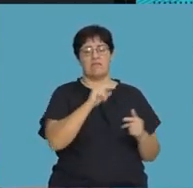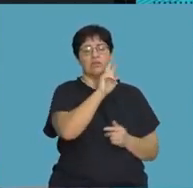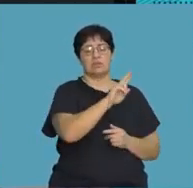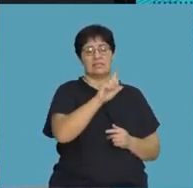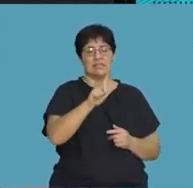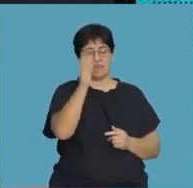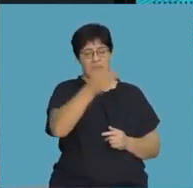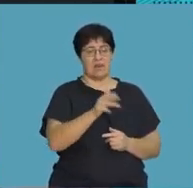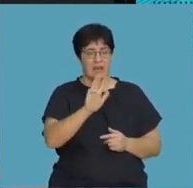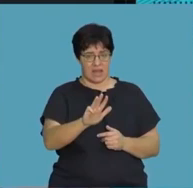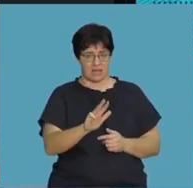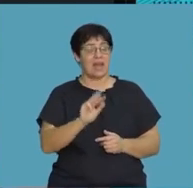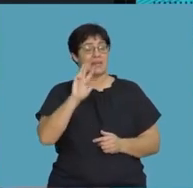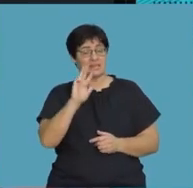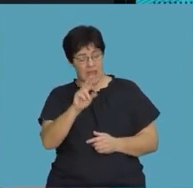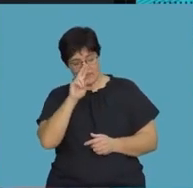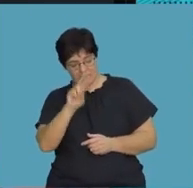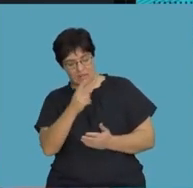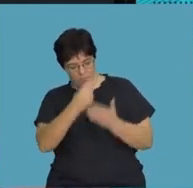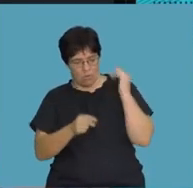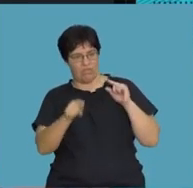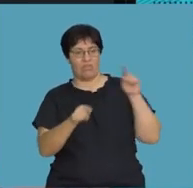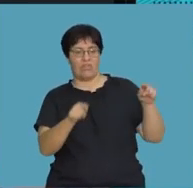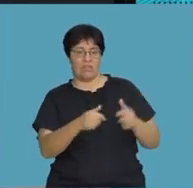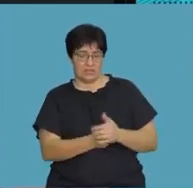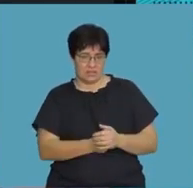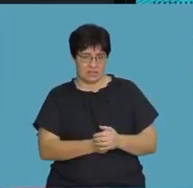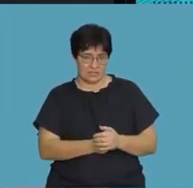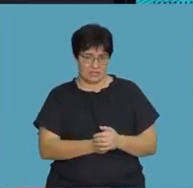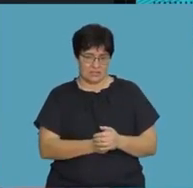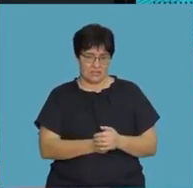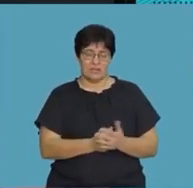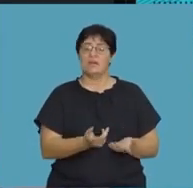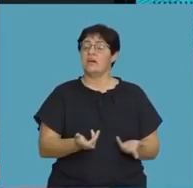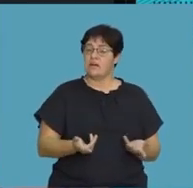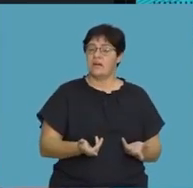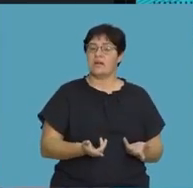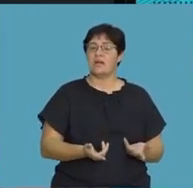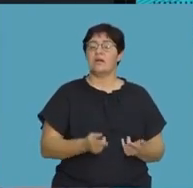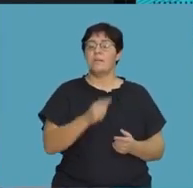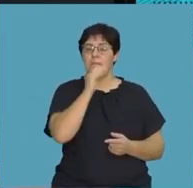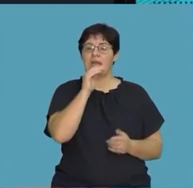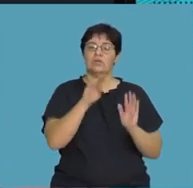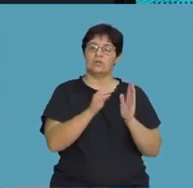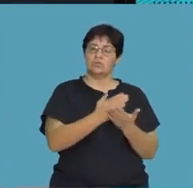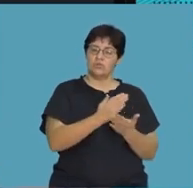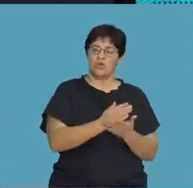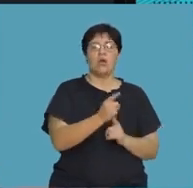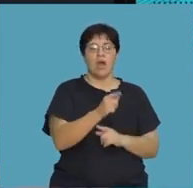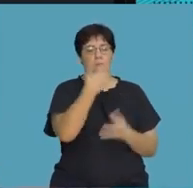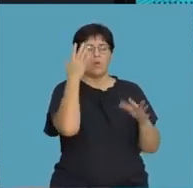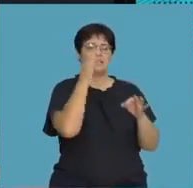If I have 27 and 9, 9 is divisible in both numbers. So that's what I mean. Make sure that the